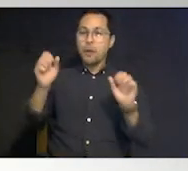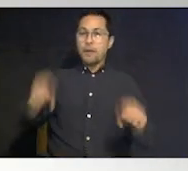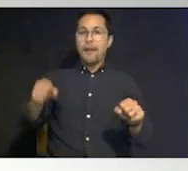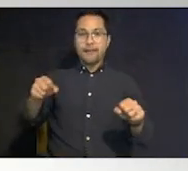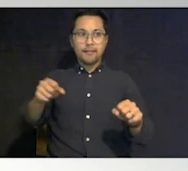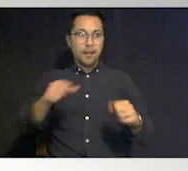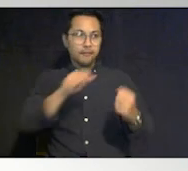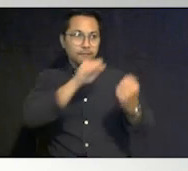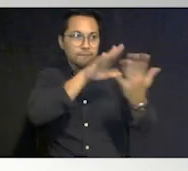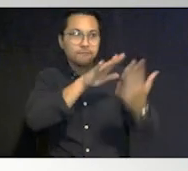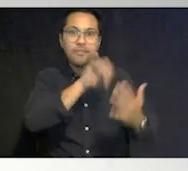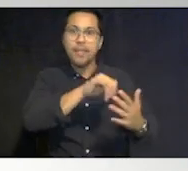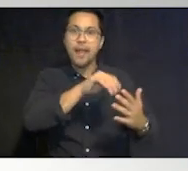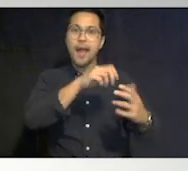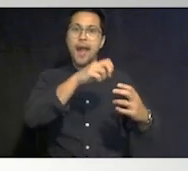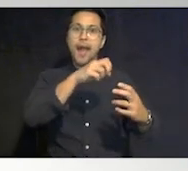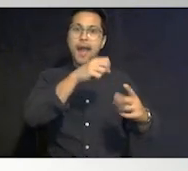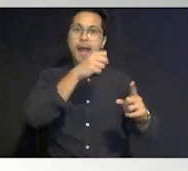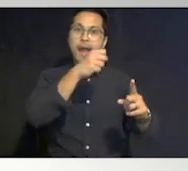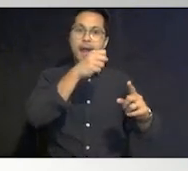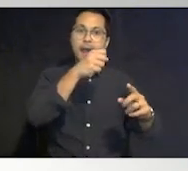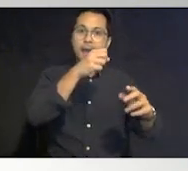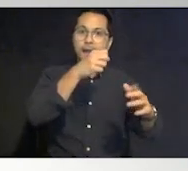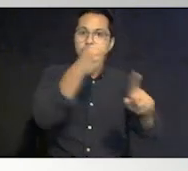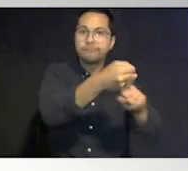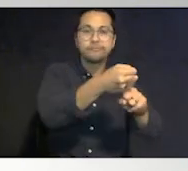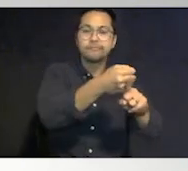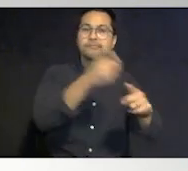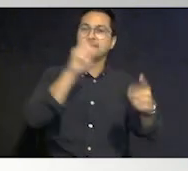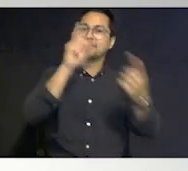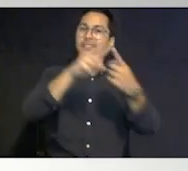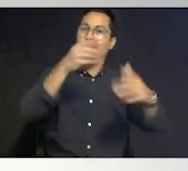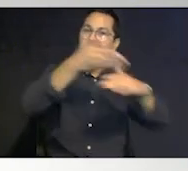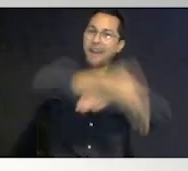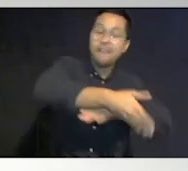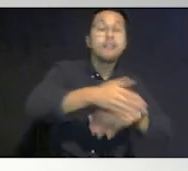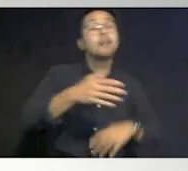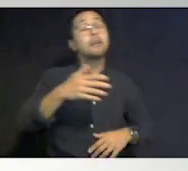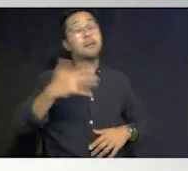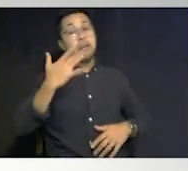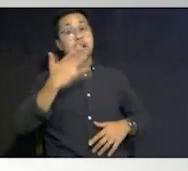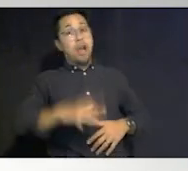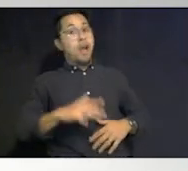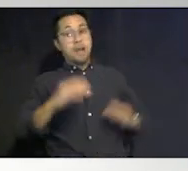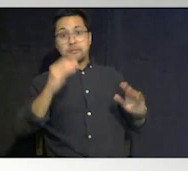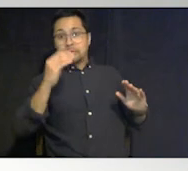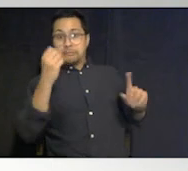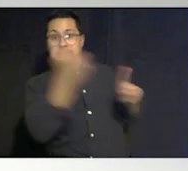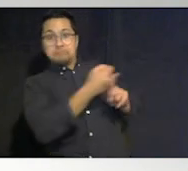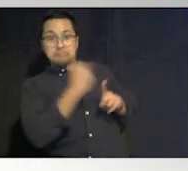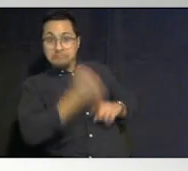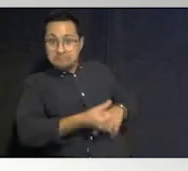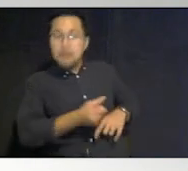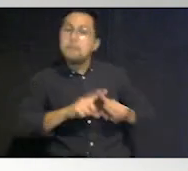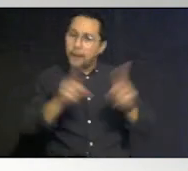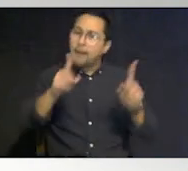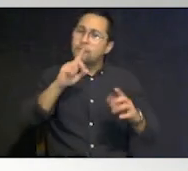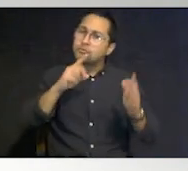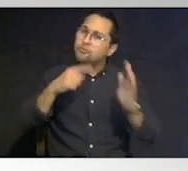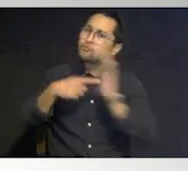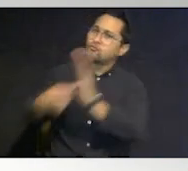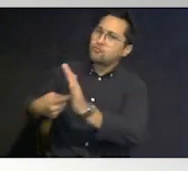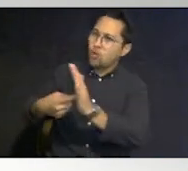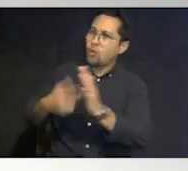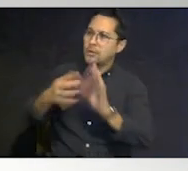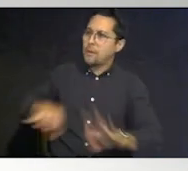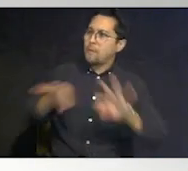impact until well after it's occurred thankfully none of that happened but it just shows the the true importance of gathering that